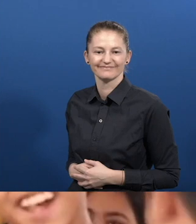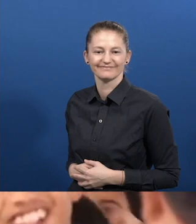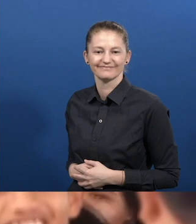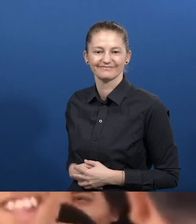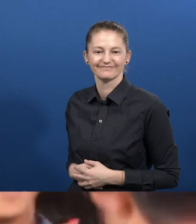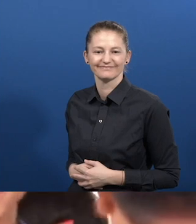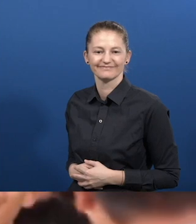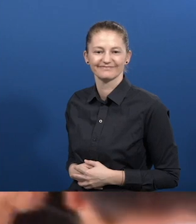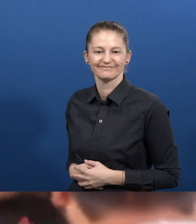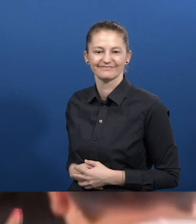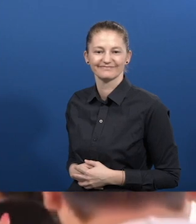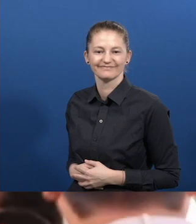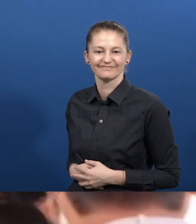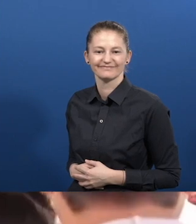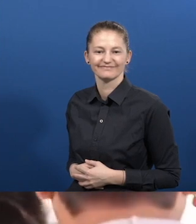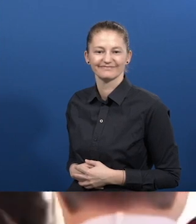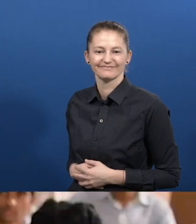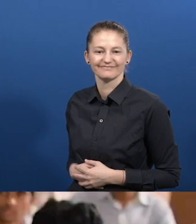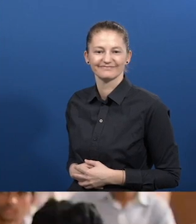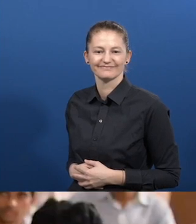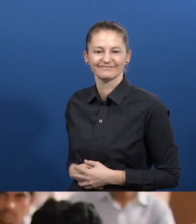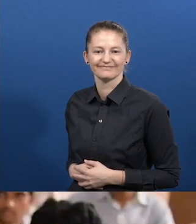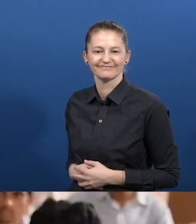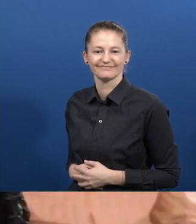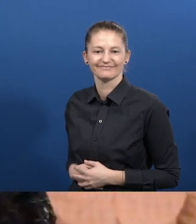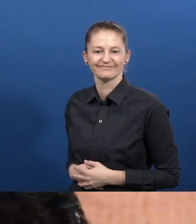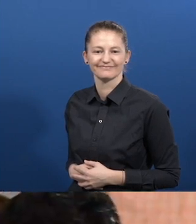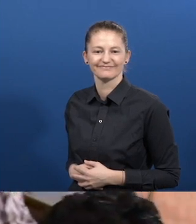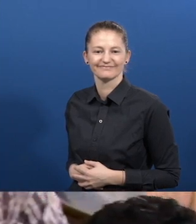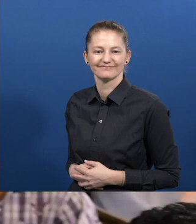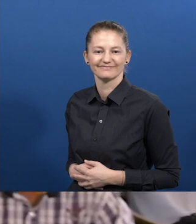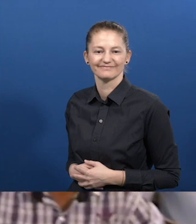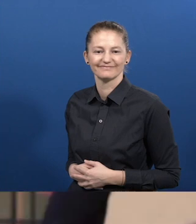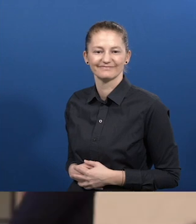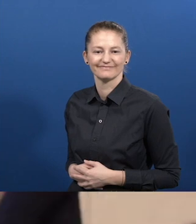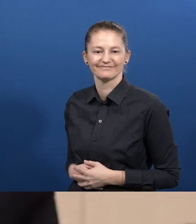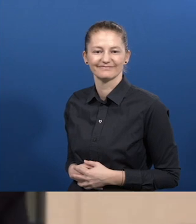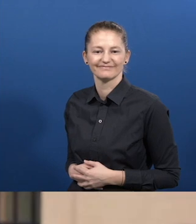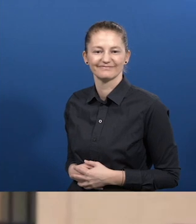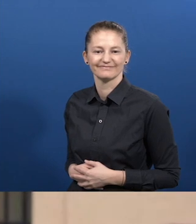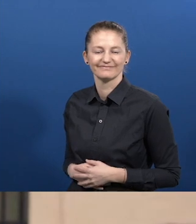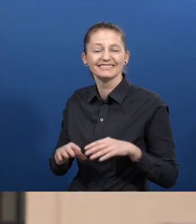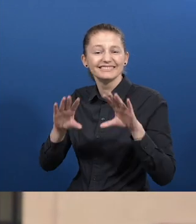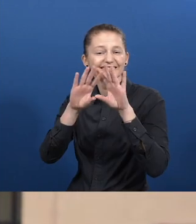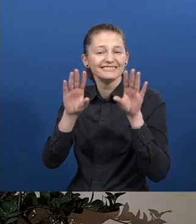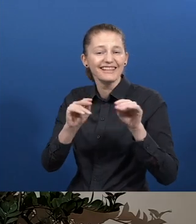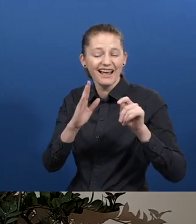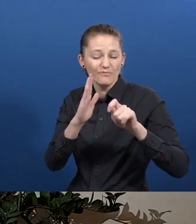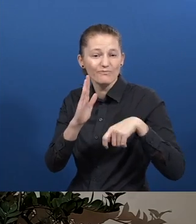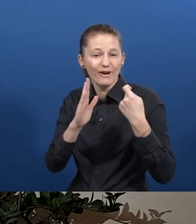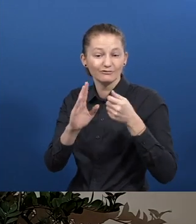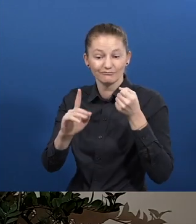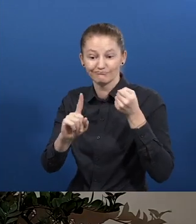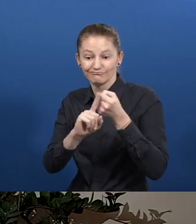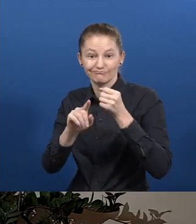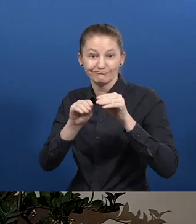People dancing and smiling. The next three speakers are Johanna Korleva, Ali Schawa, Gary Hopkins. We can describe Zero